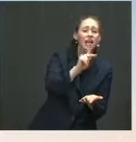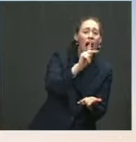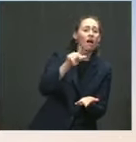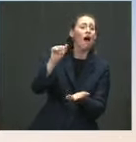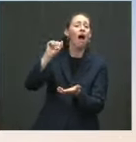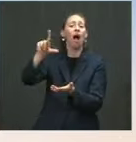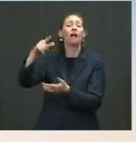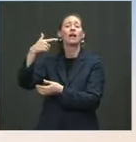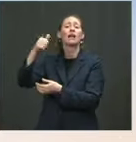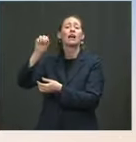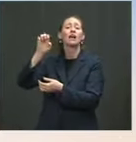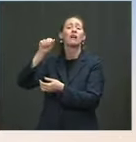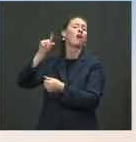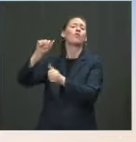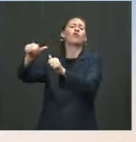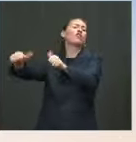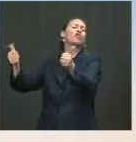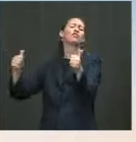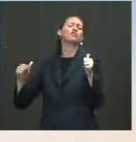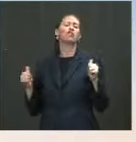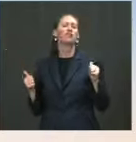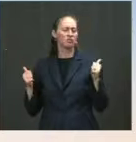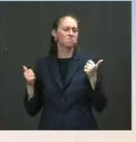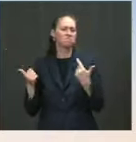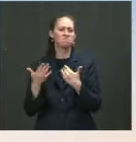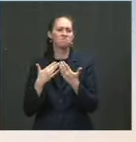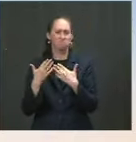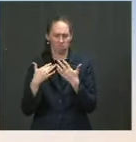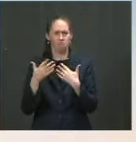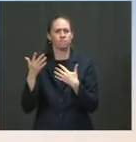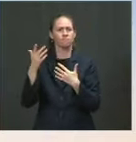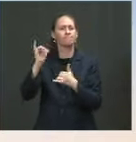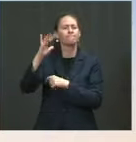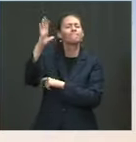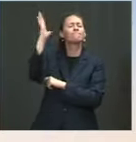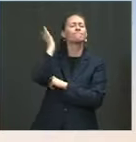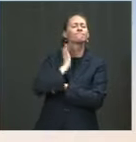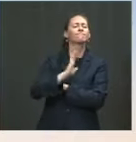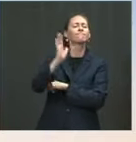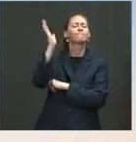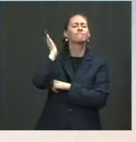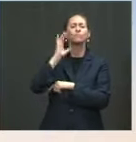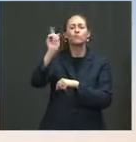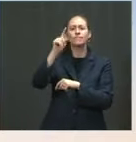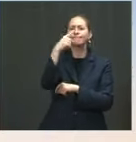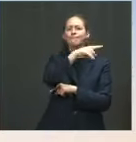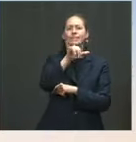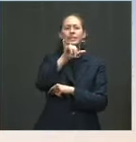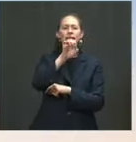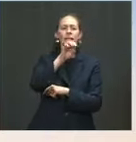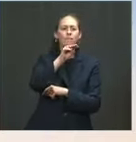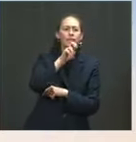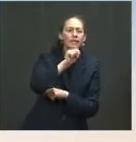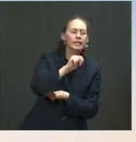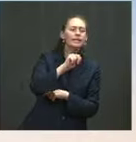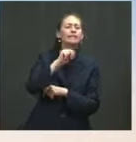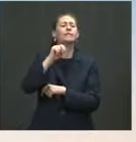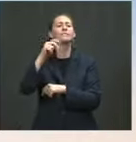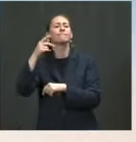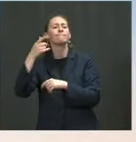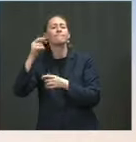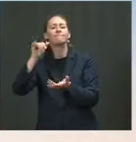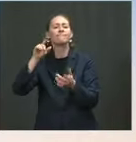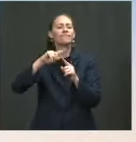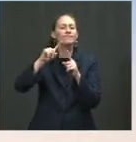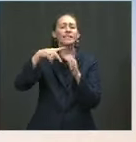the terrorism threat from al-Qaeda and ISIS in Yemen, in Syria, in Somalia, in the Islamic Maghreb, in many other countries.